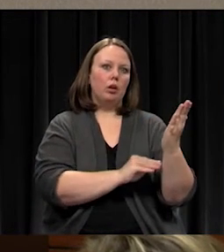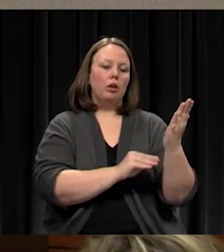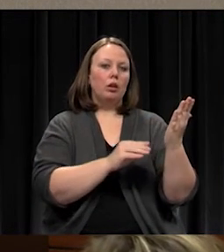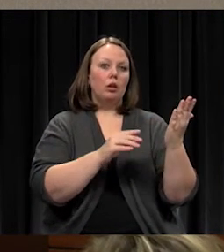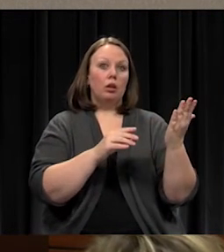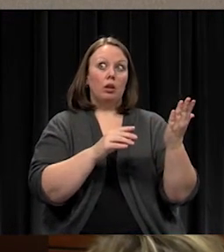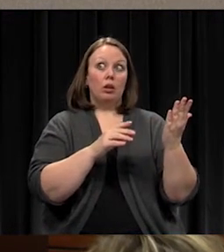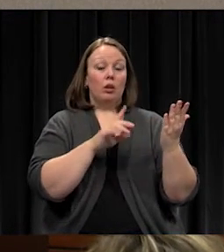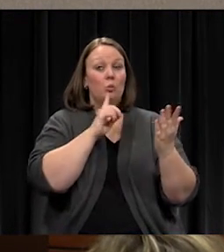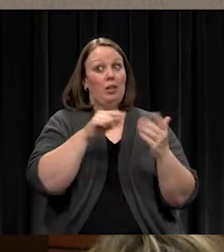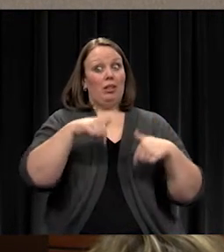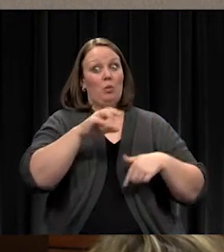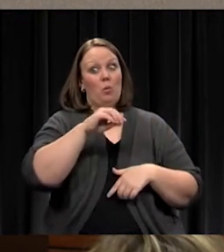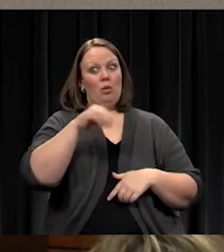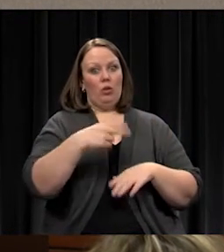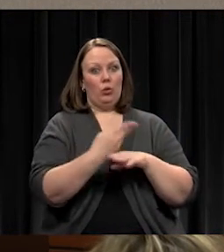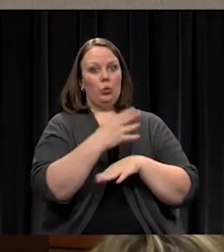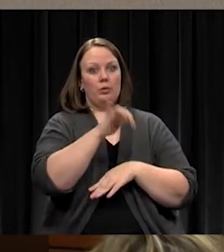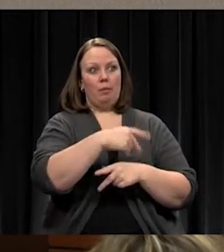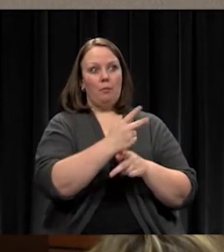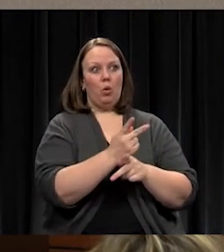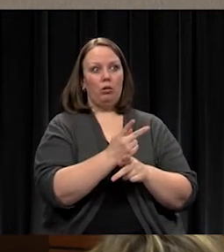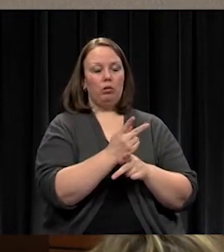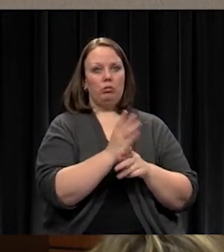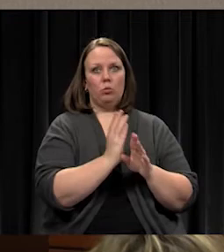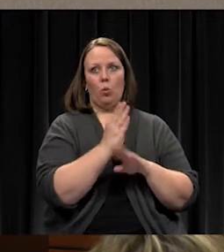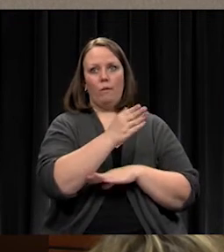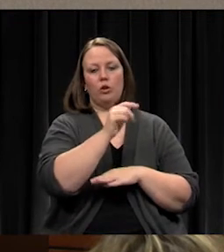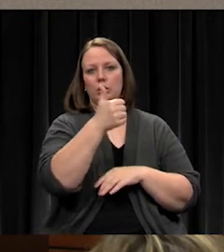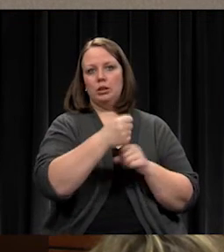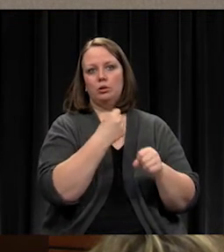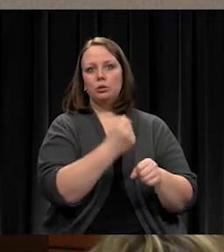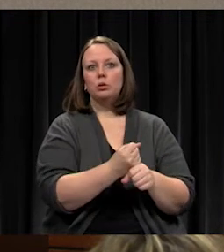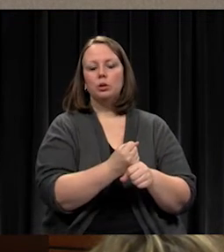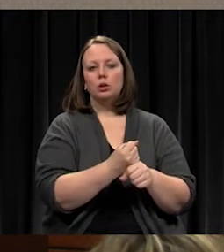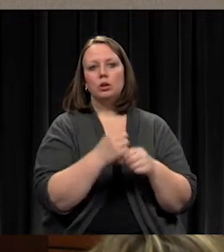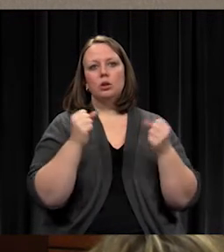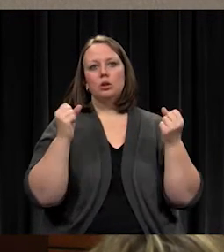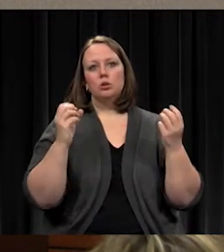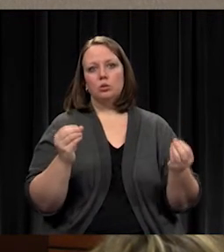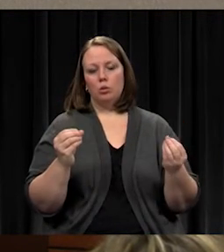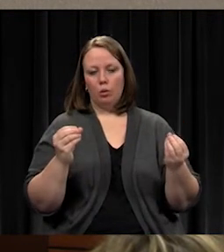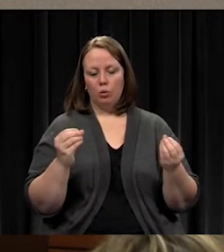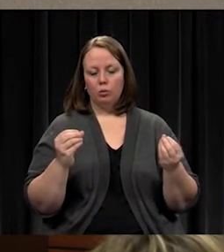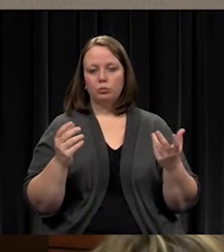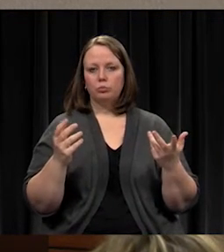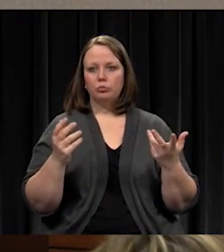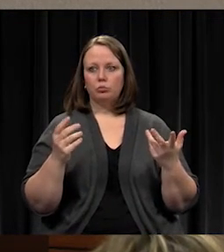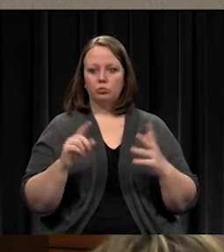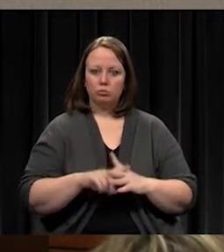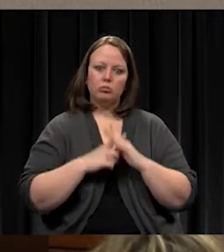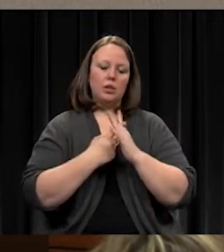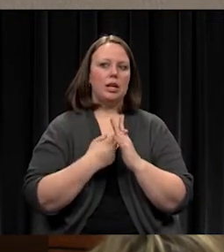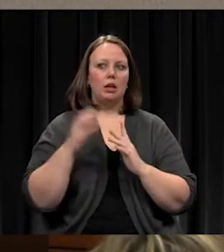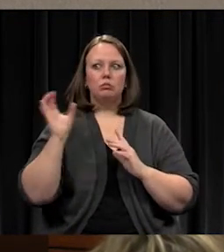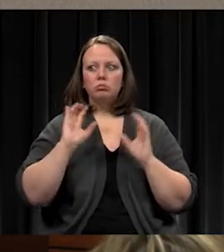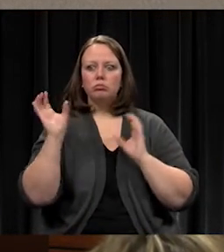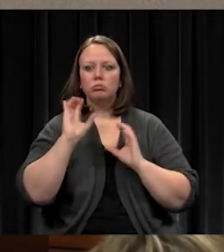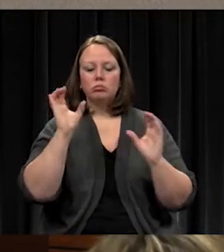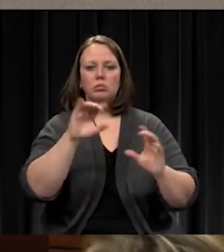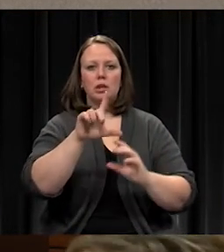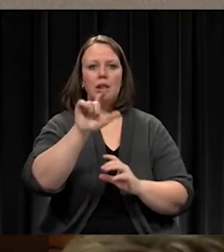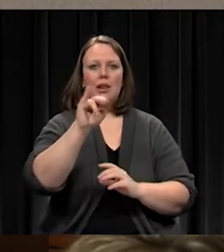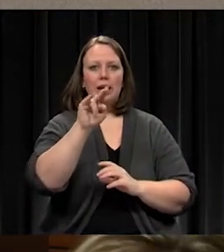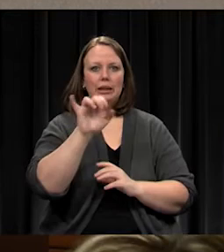product for 10 years or more. We we began a search. Lainey Fasulo,